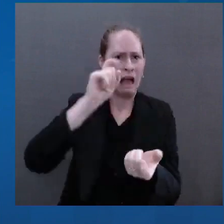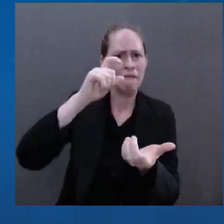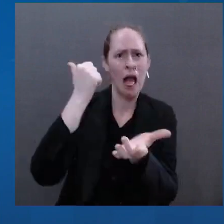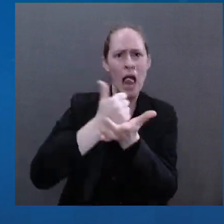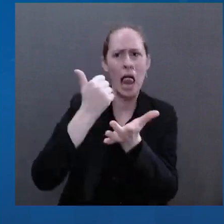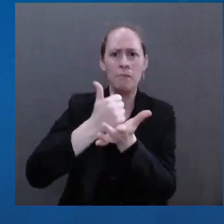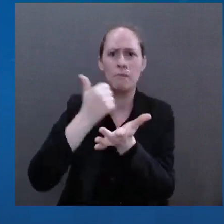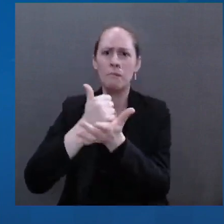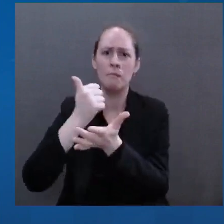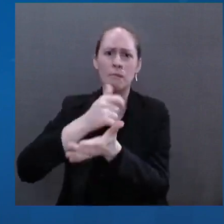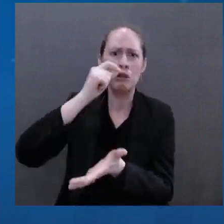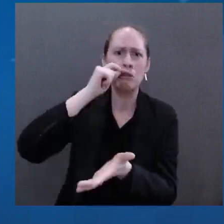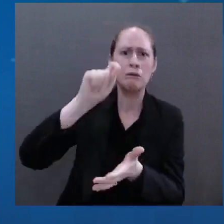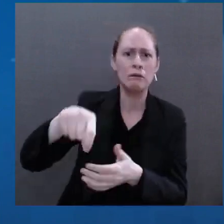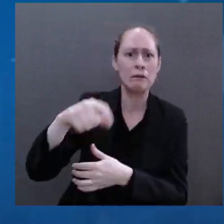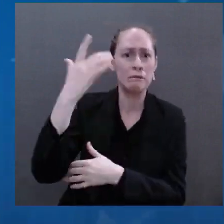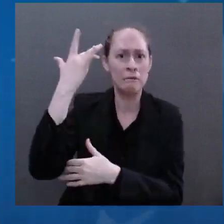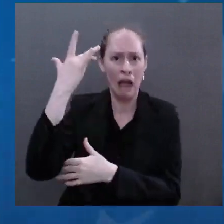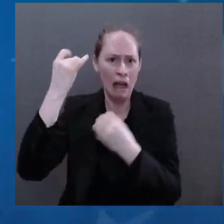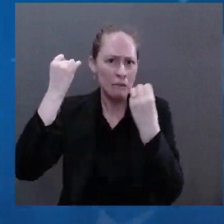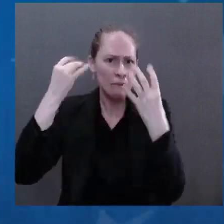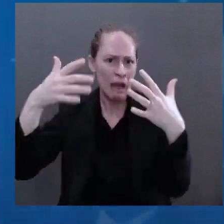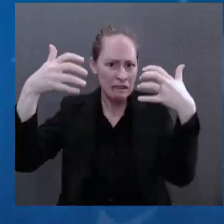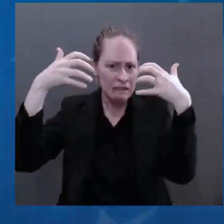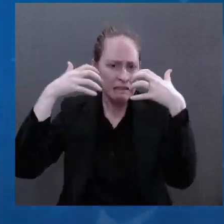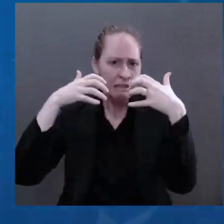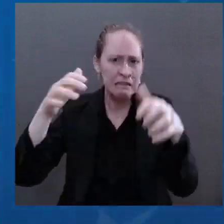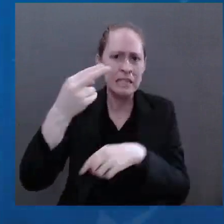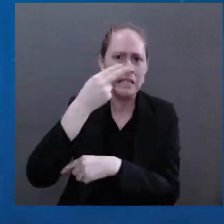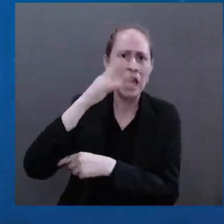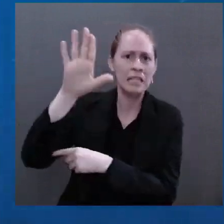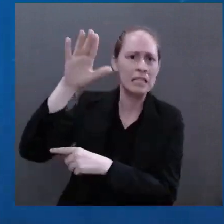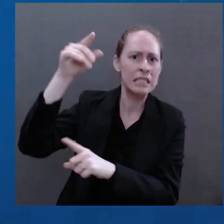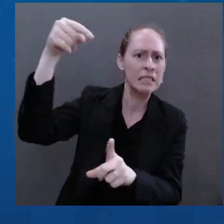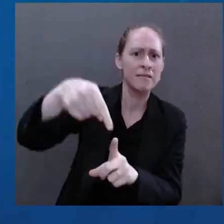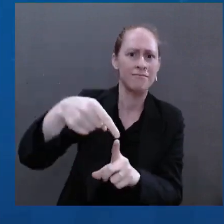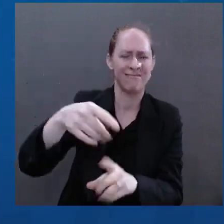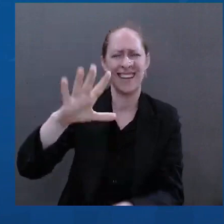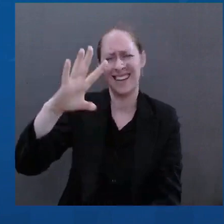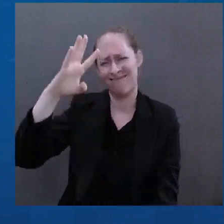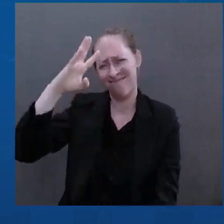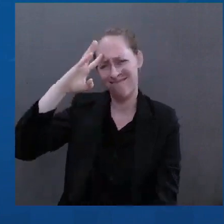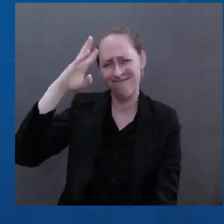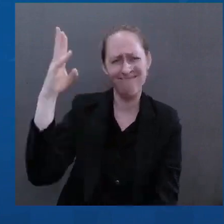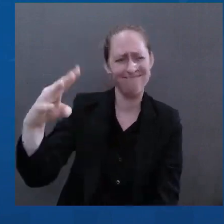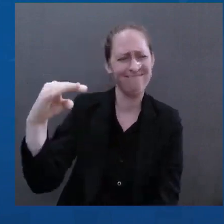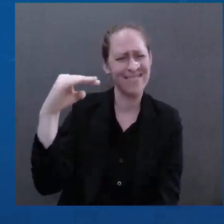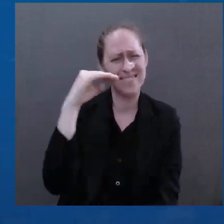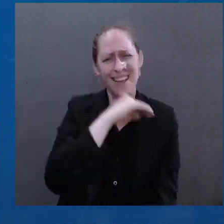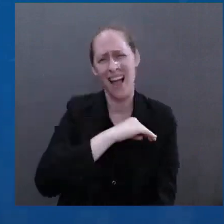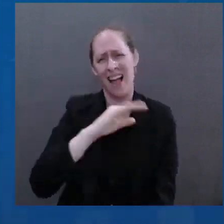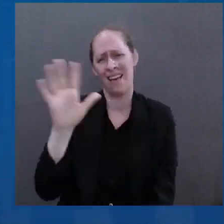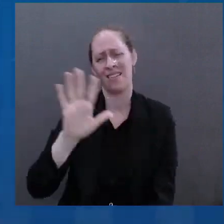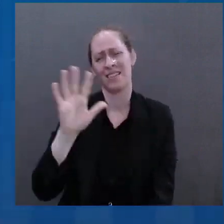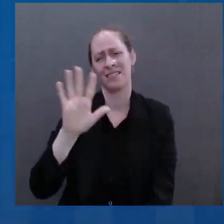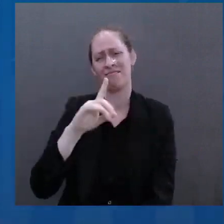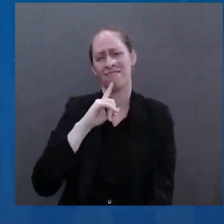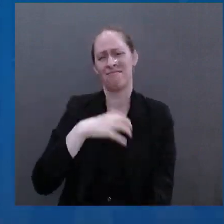knows that. And it's also obscene. President Zelensky was democratically elected.